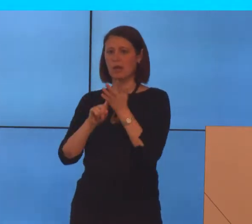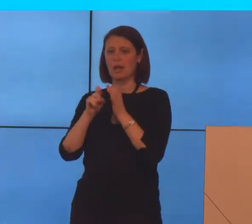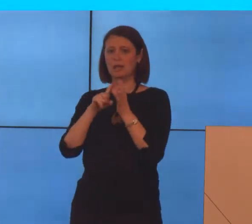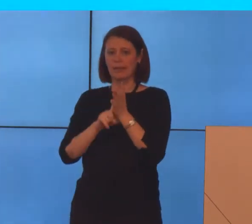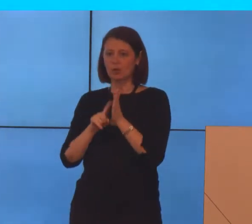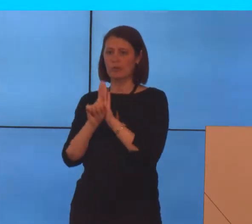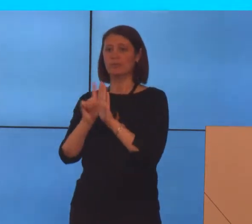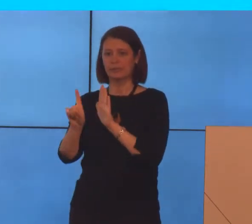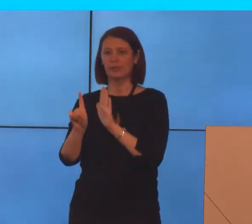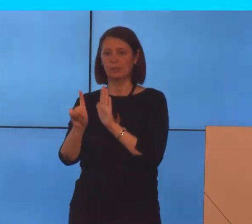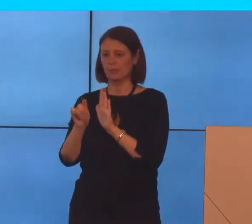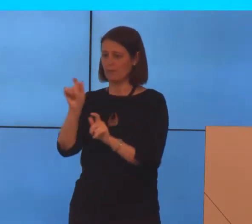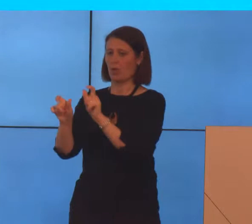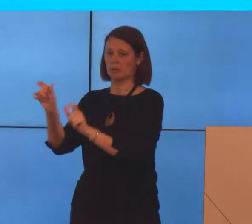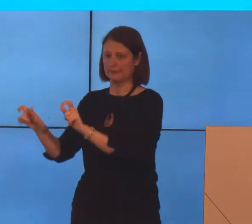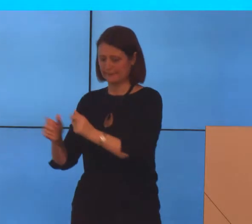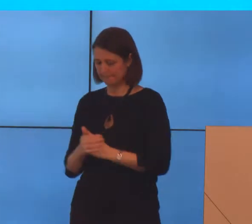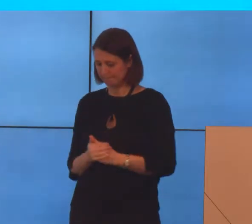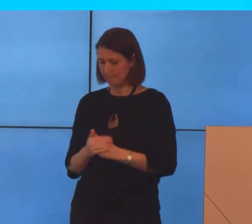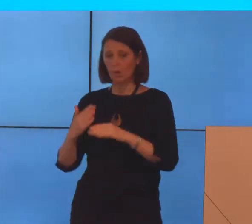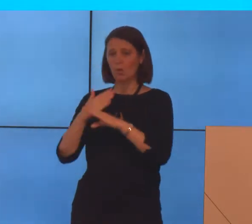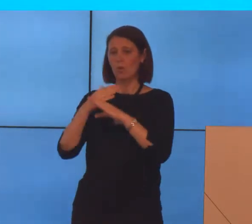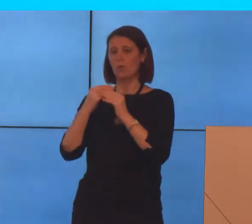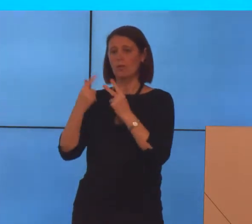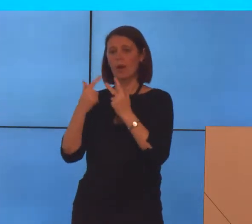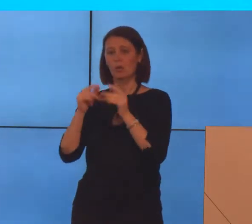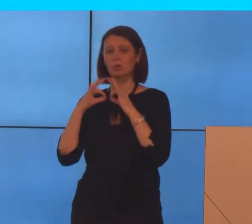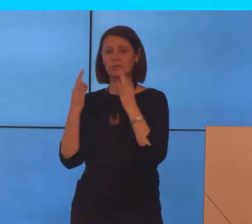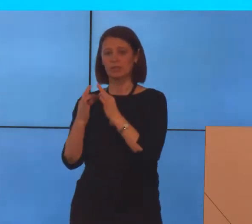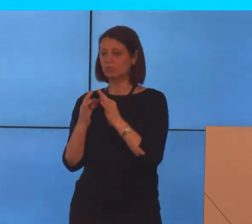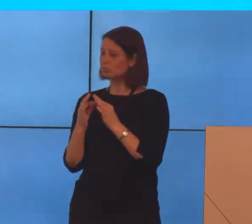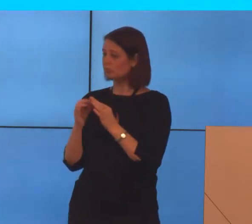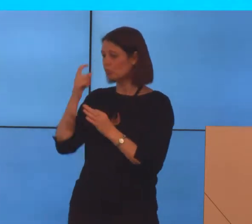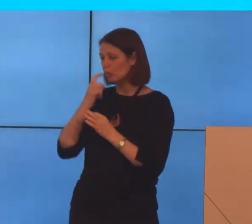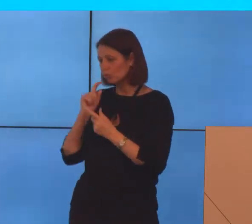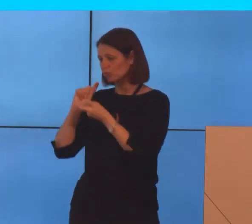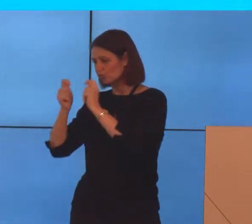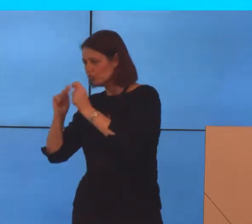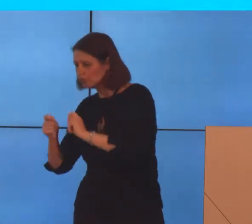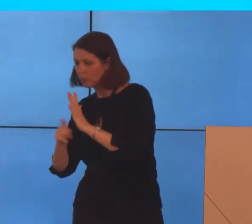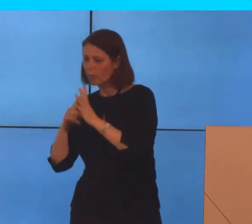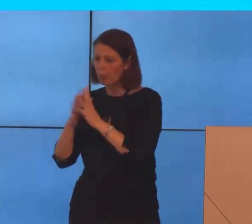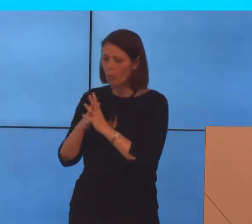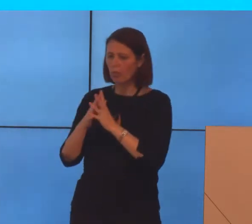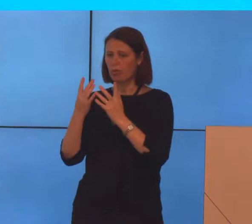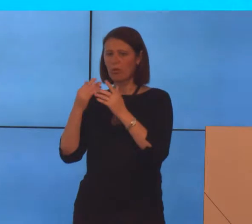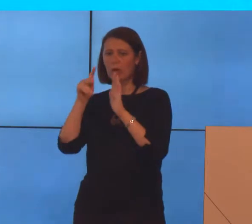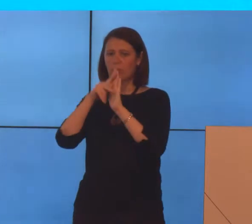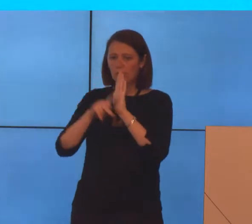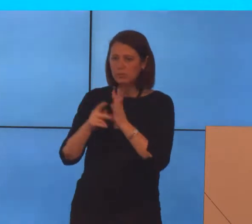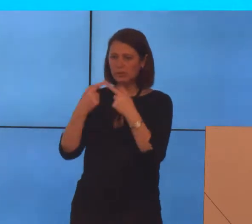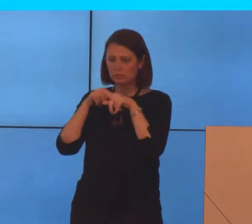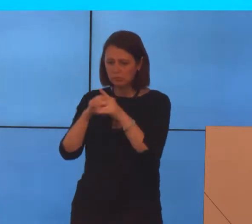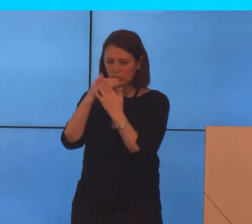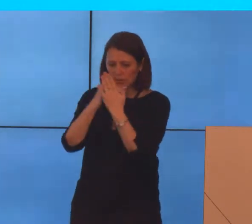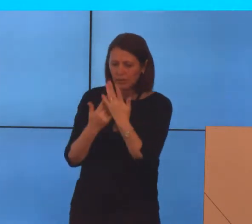to clients. We also work with other organisations to try and change laws and policies and procedures that aren't